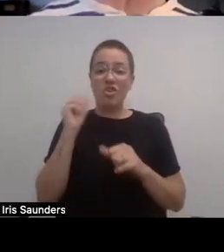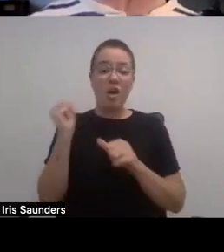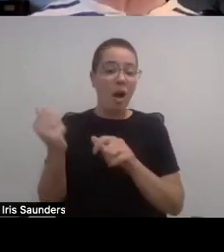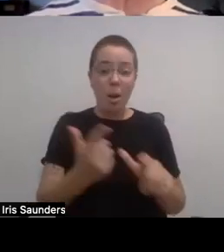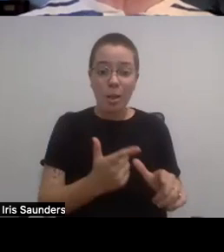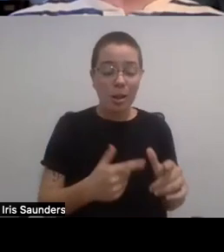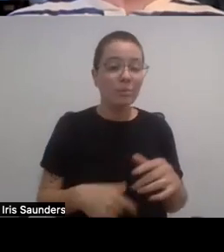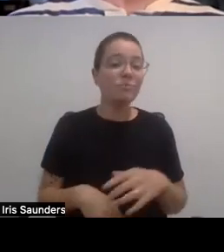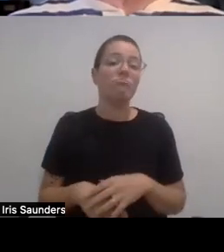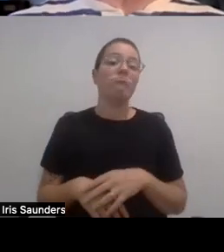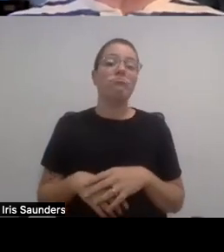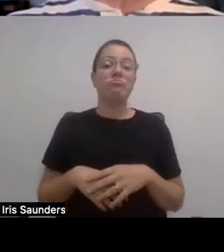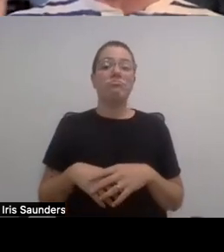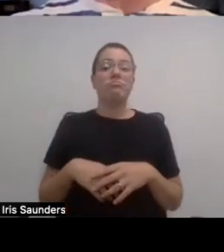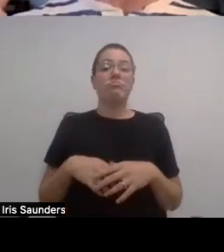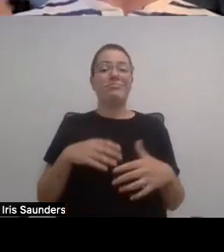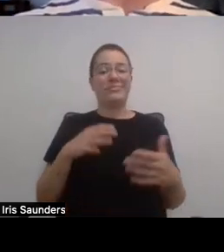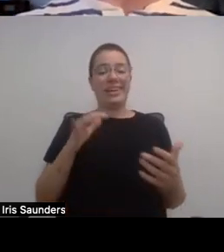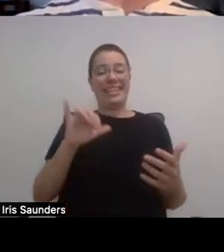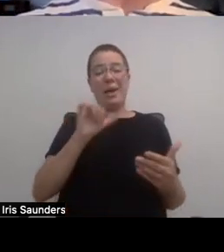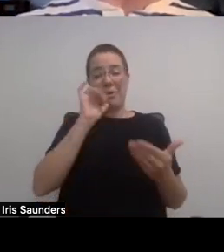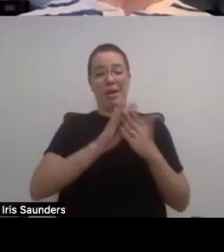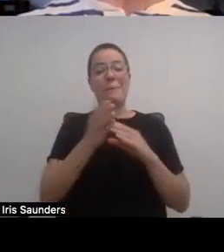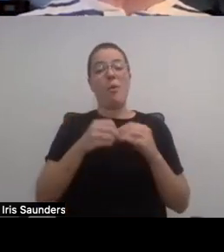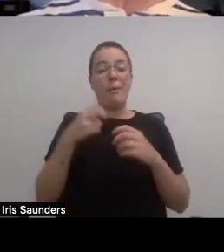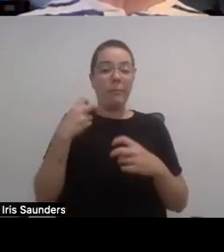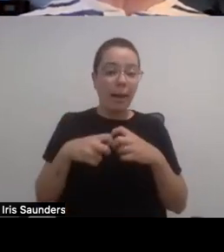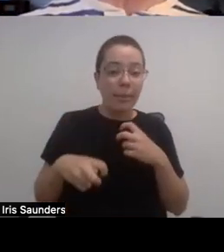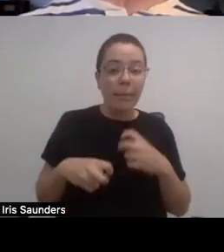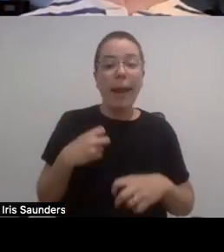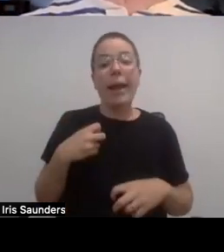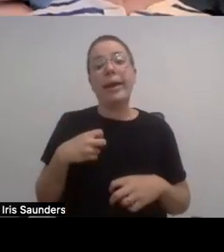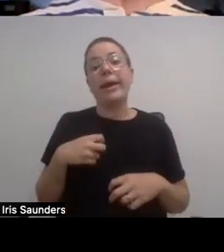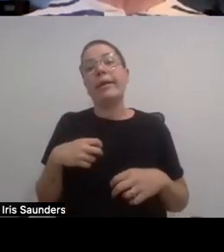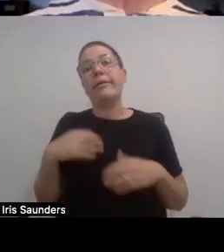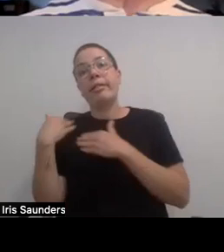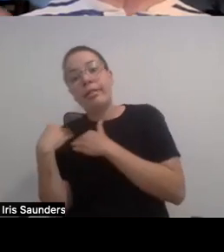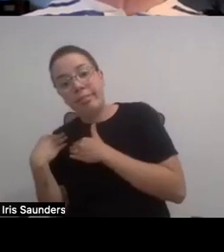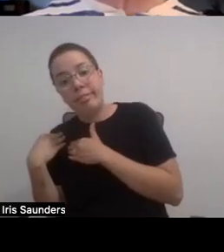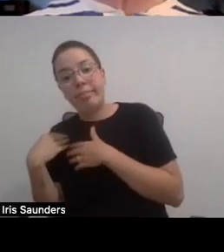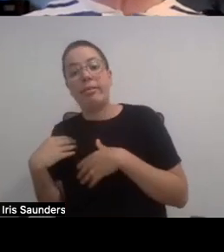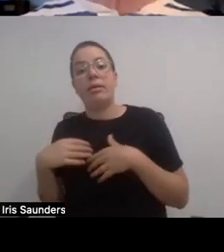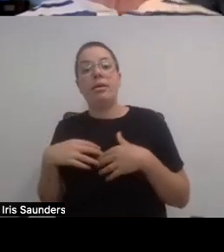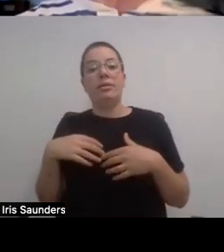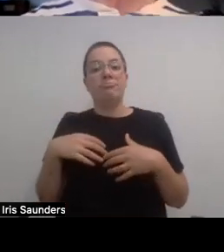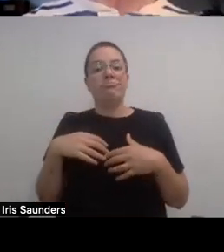or problematic or complicated, as you know, they can be perceived because they would become normalized.